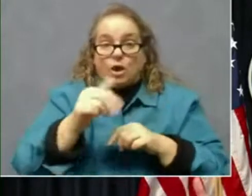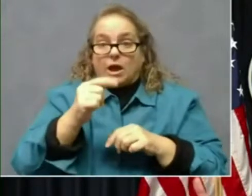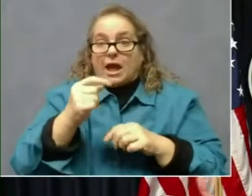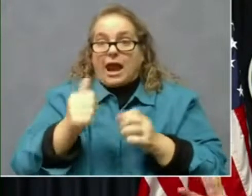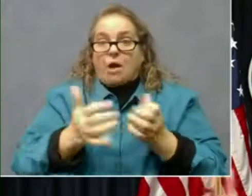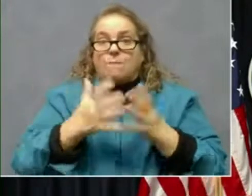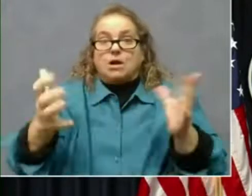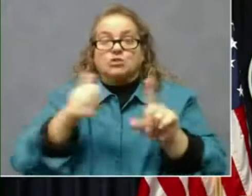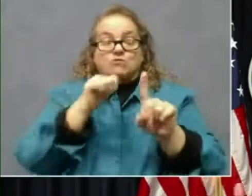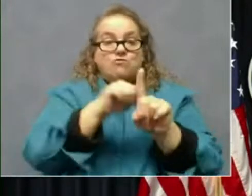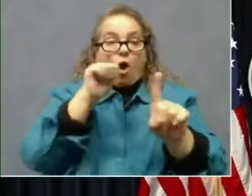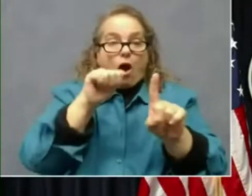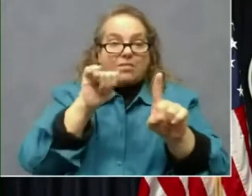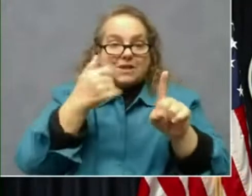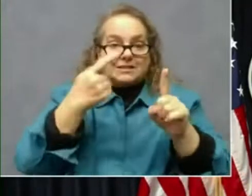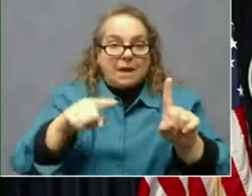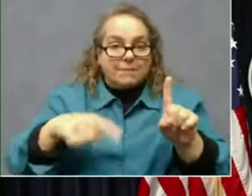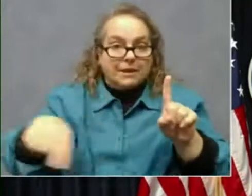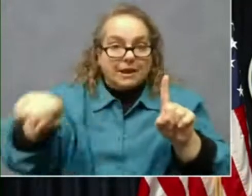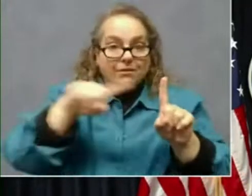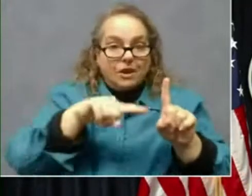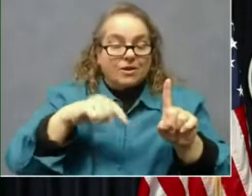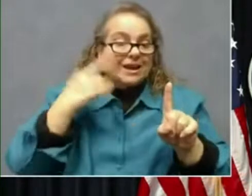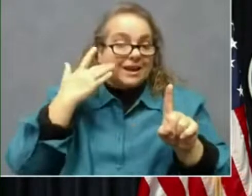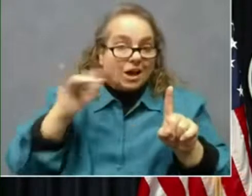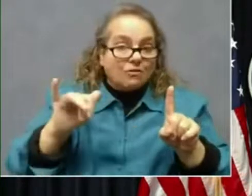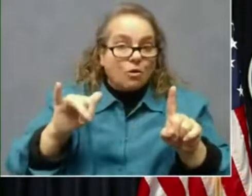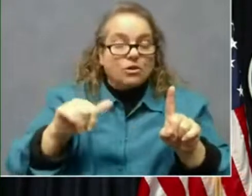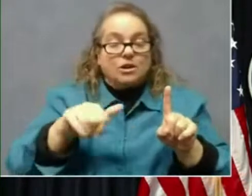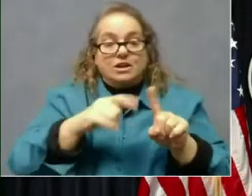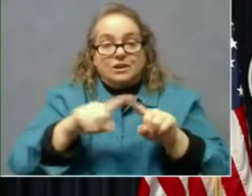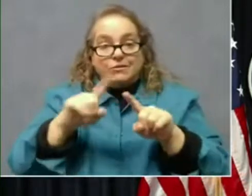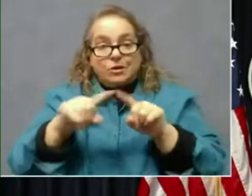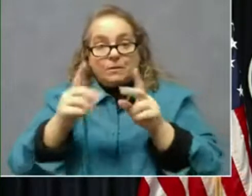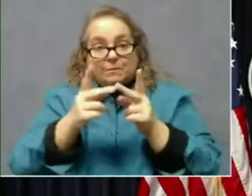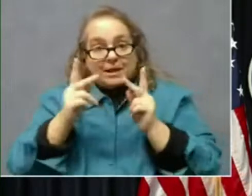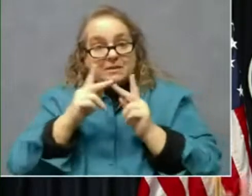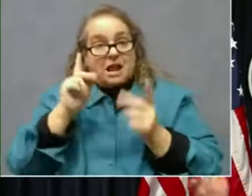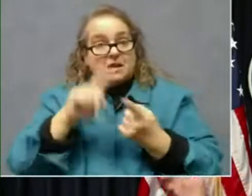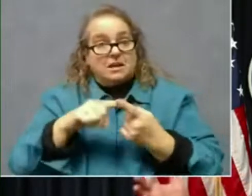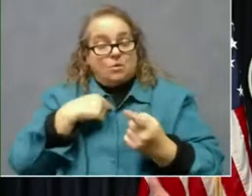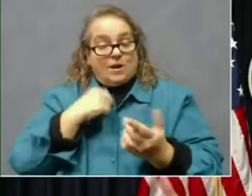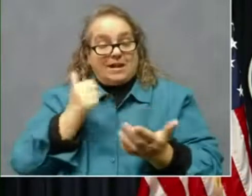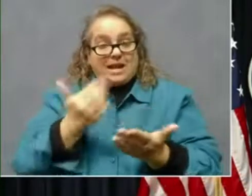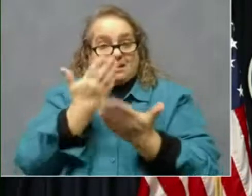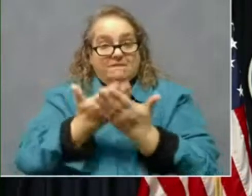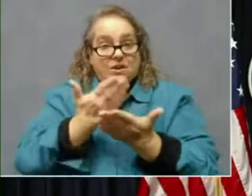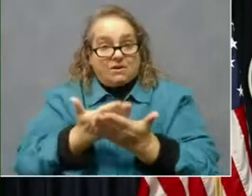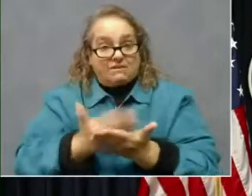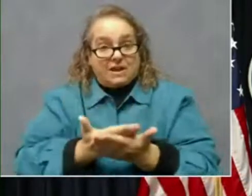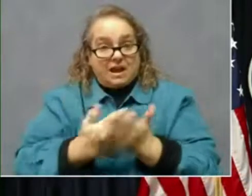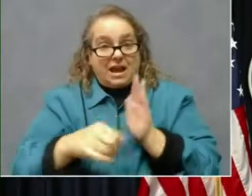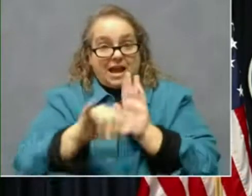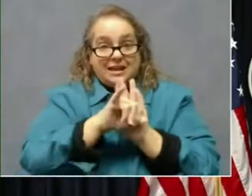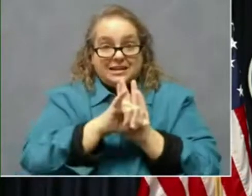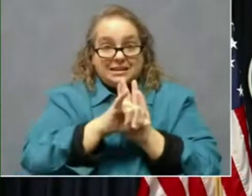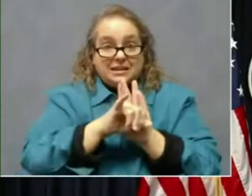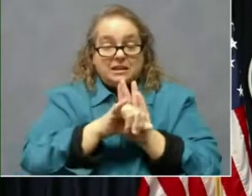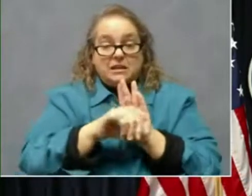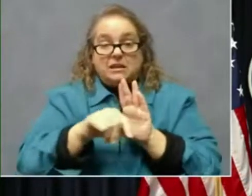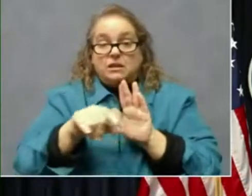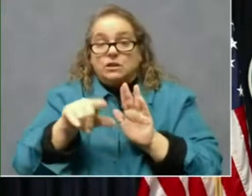occurring out there that happened in California or other places until we can verify identifications, you can't, you can't, uh,